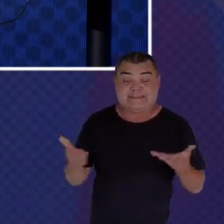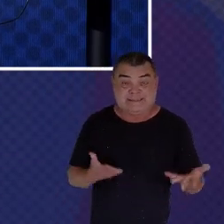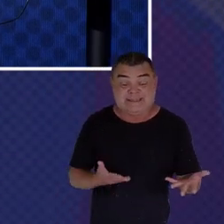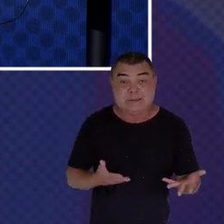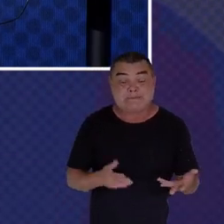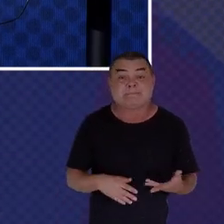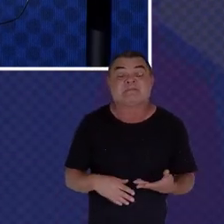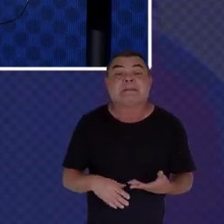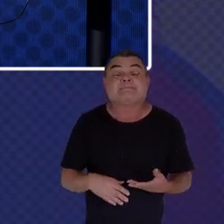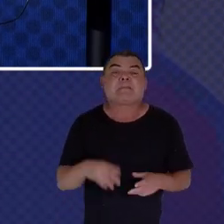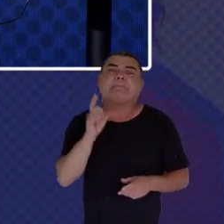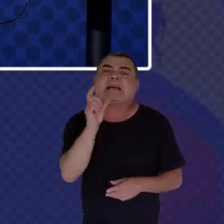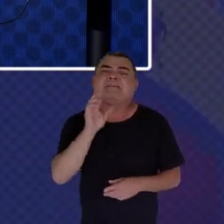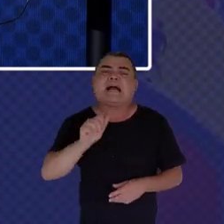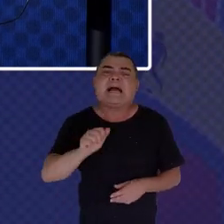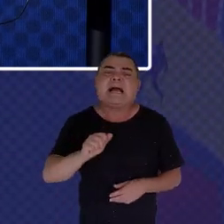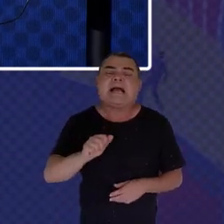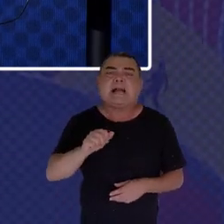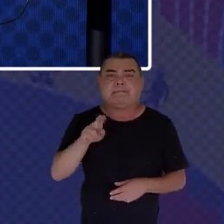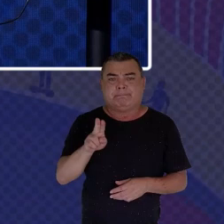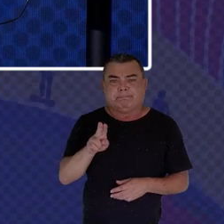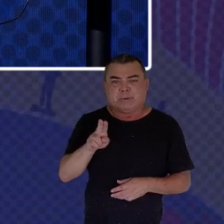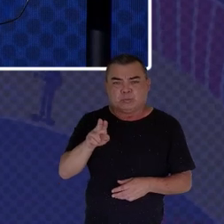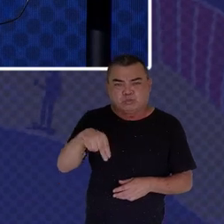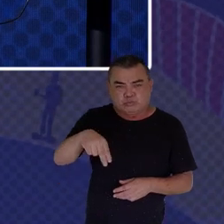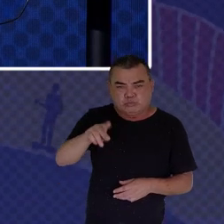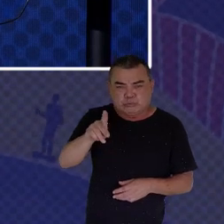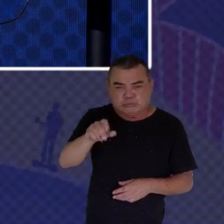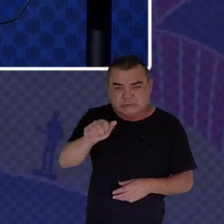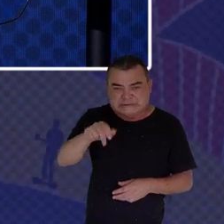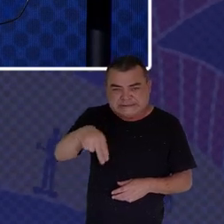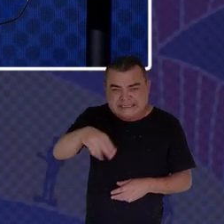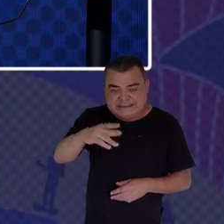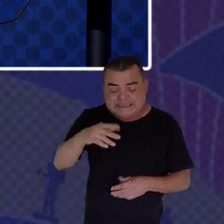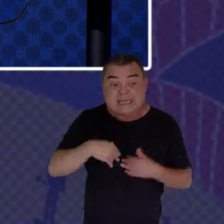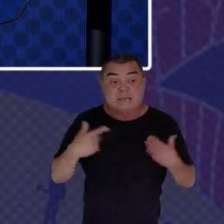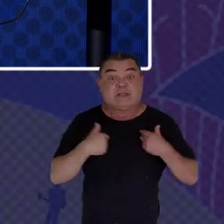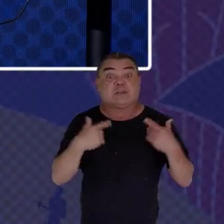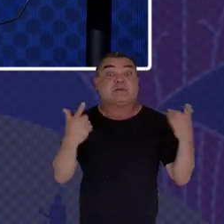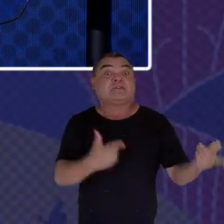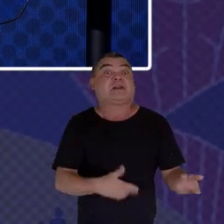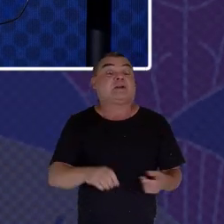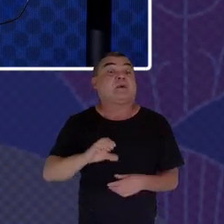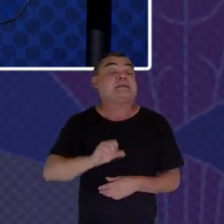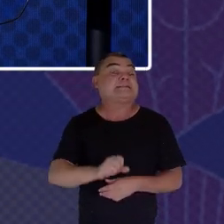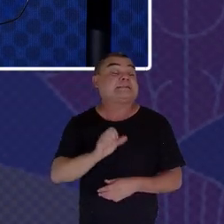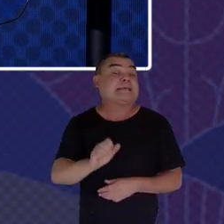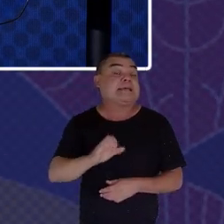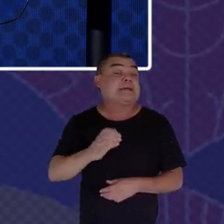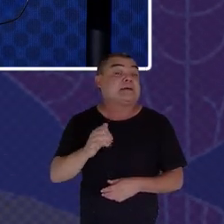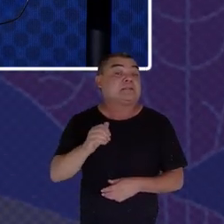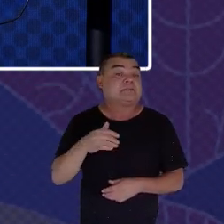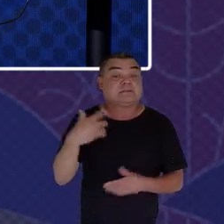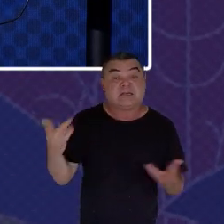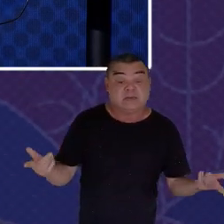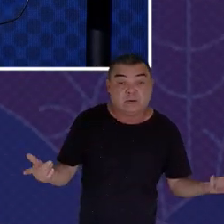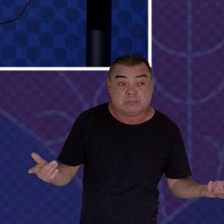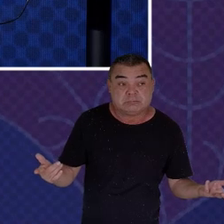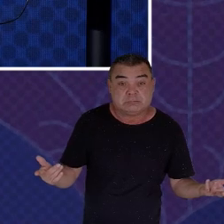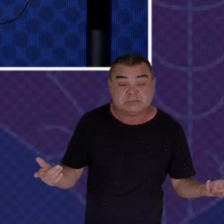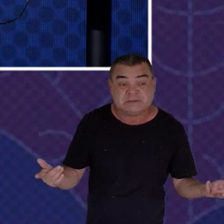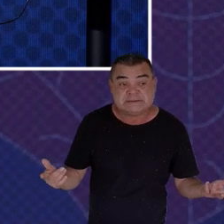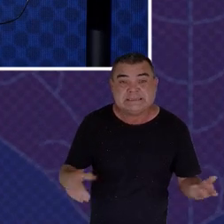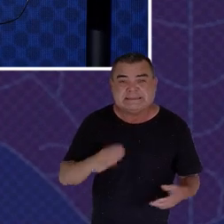later on Today we have Derek Thompson Delivering a Sparkle session He's over there Waving to me A sparkle